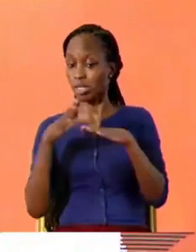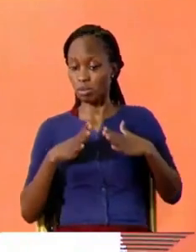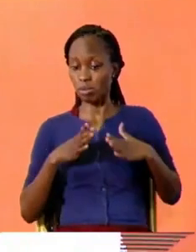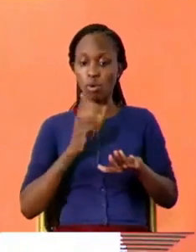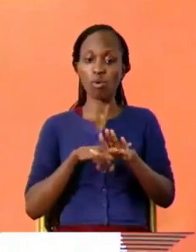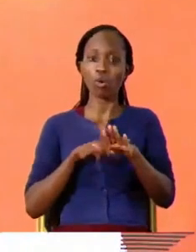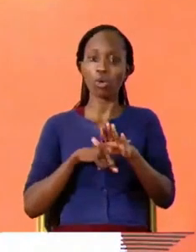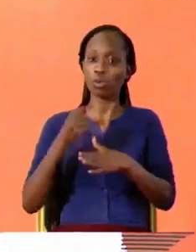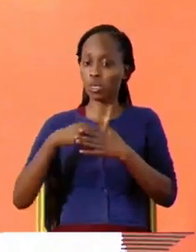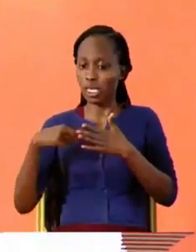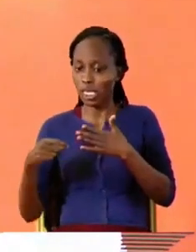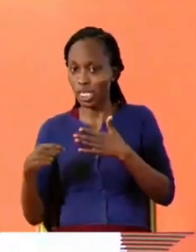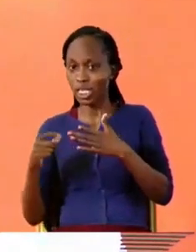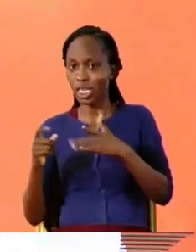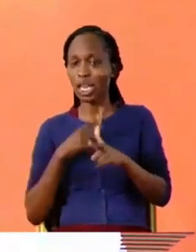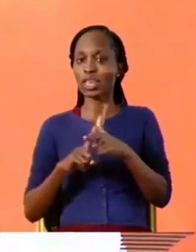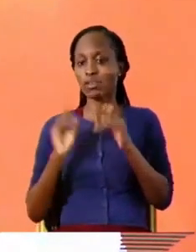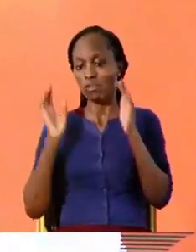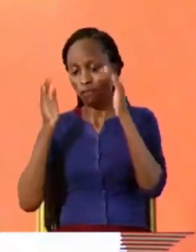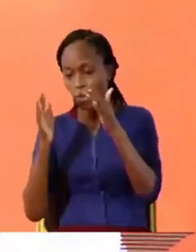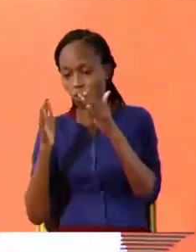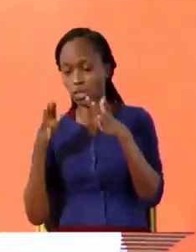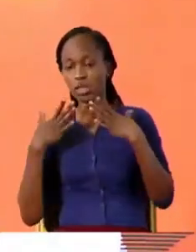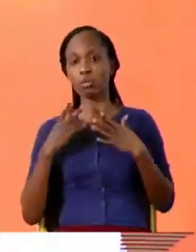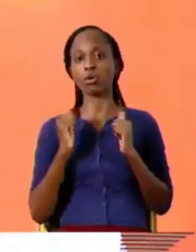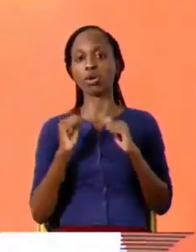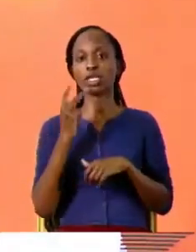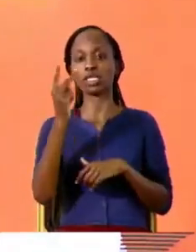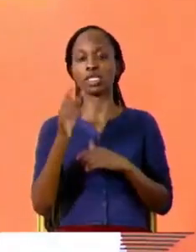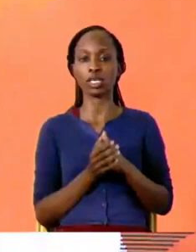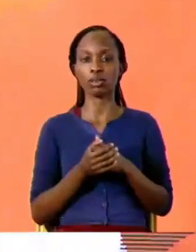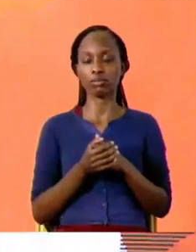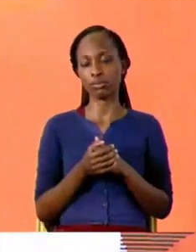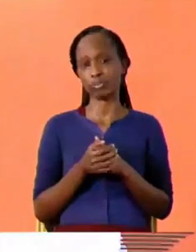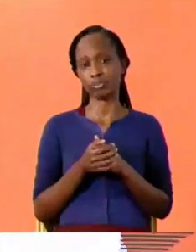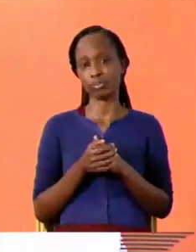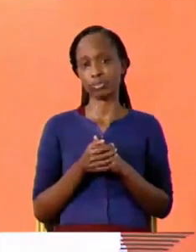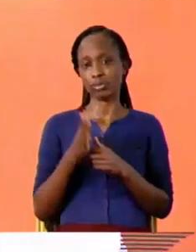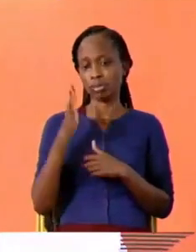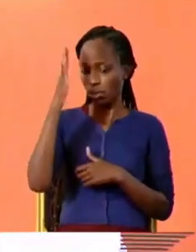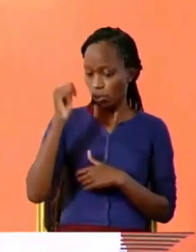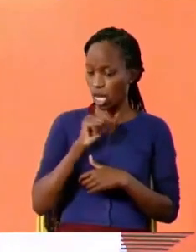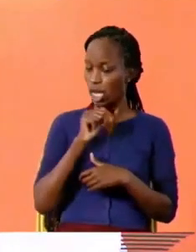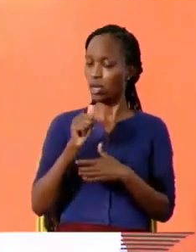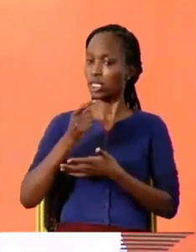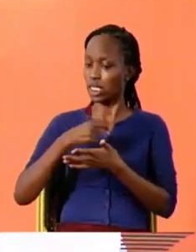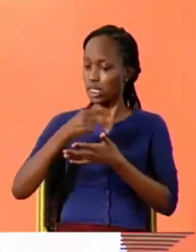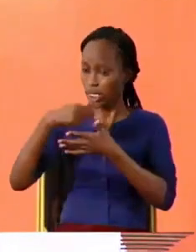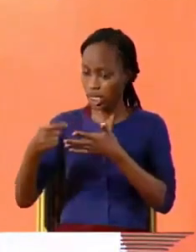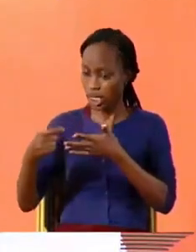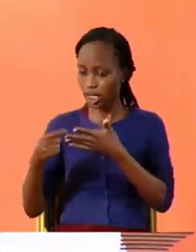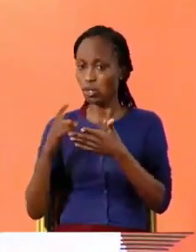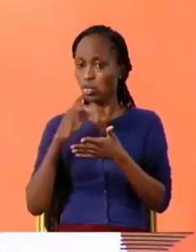how about integrating our scripts in such a way that they are descriptive enough for someone like me to follow without